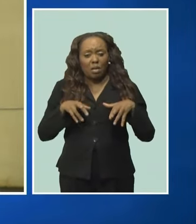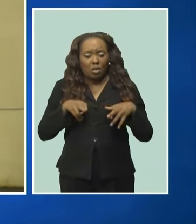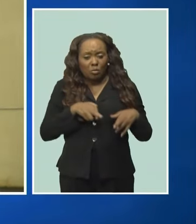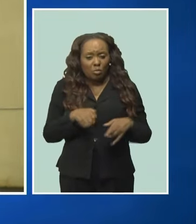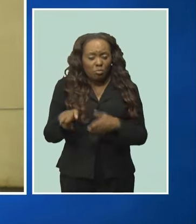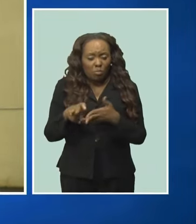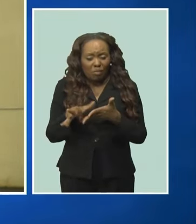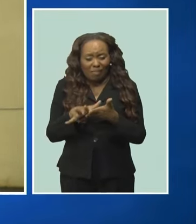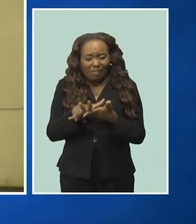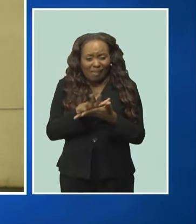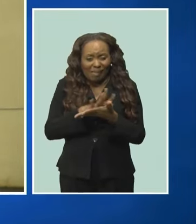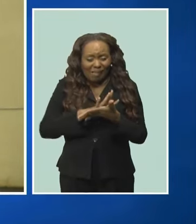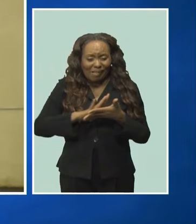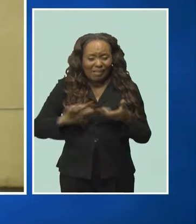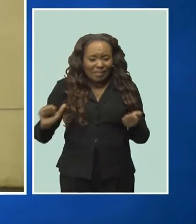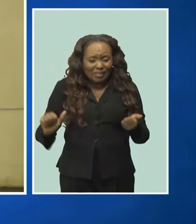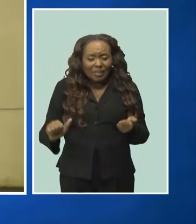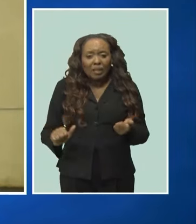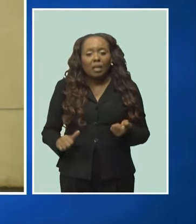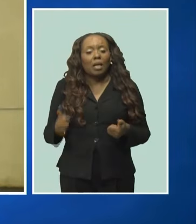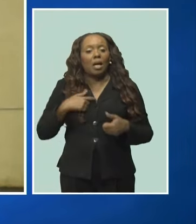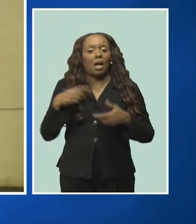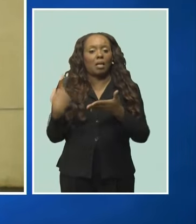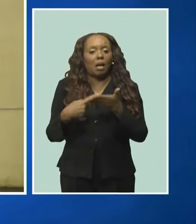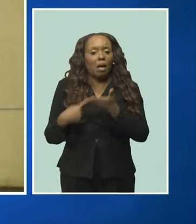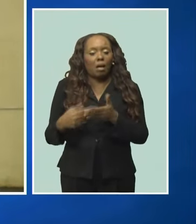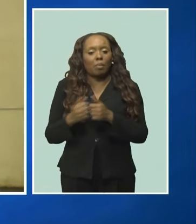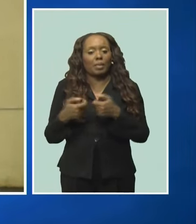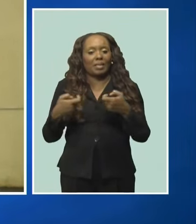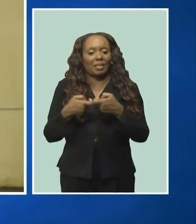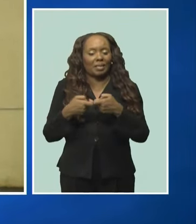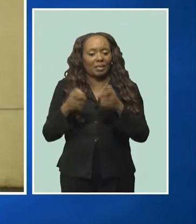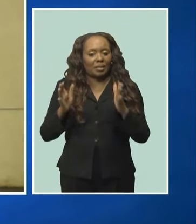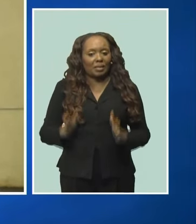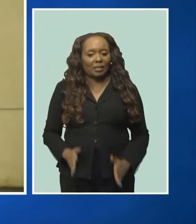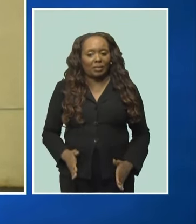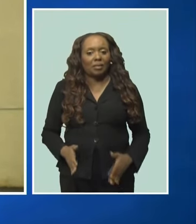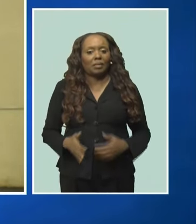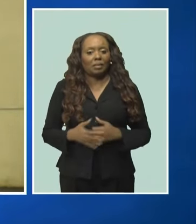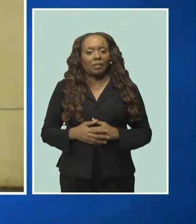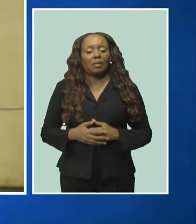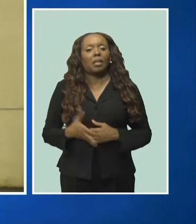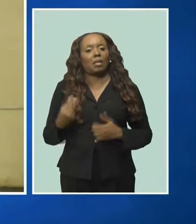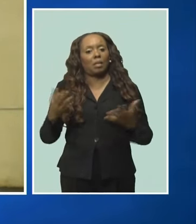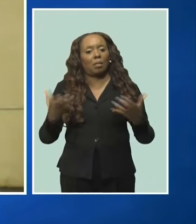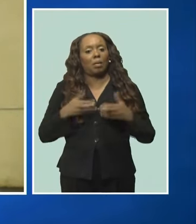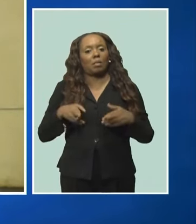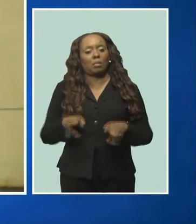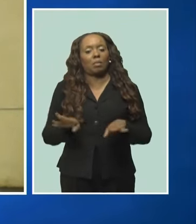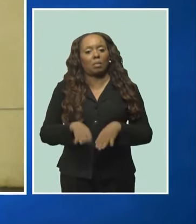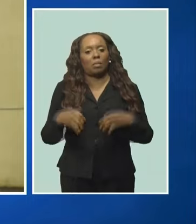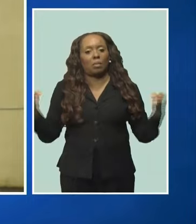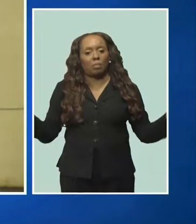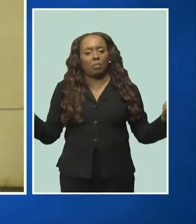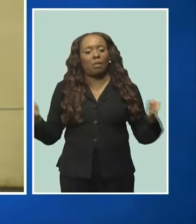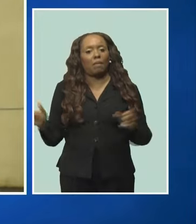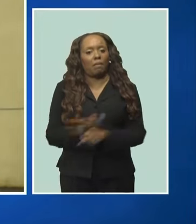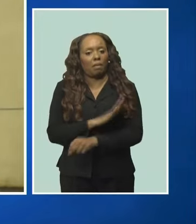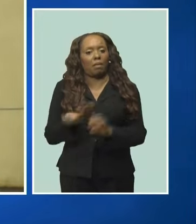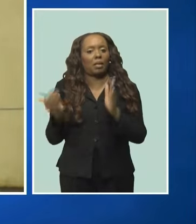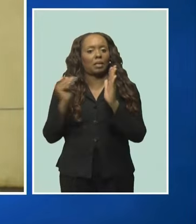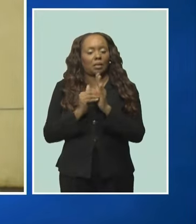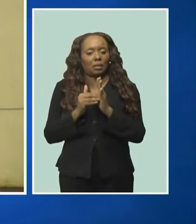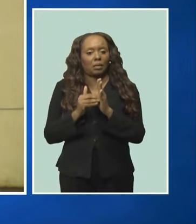I've had discussions with the engineers and the intention is to reopen that road fully. It is, in fact, part of the